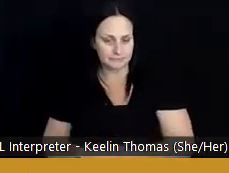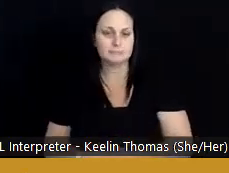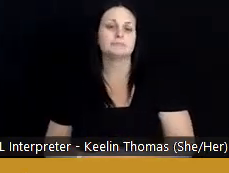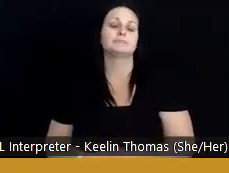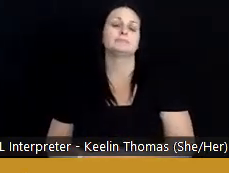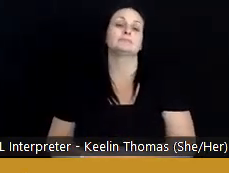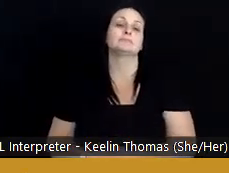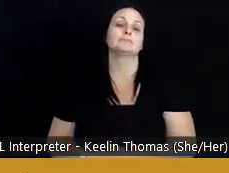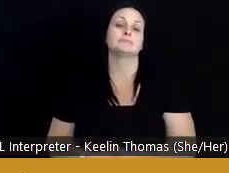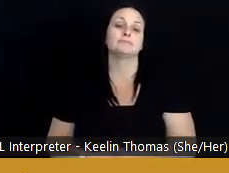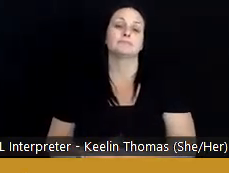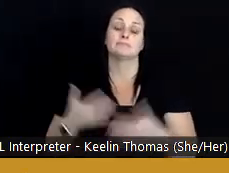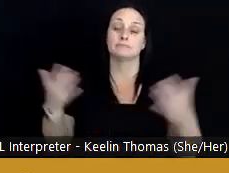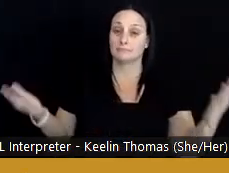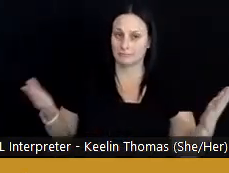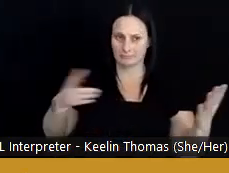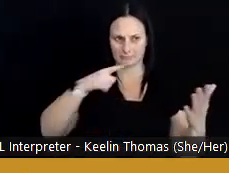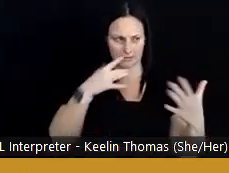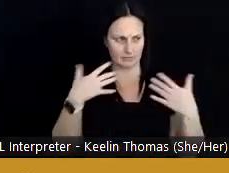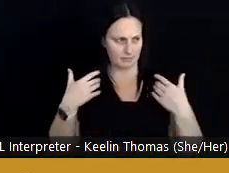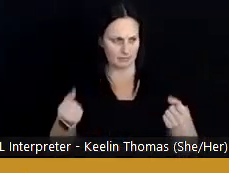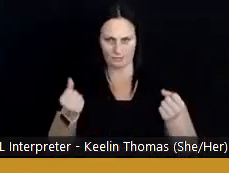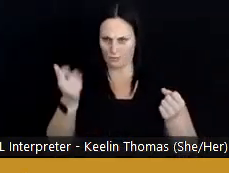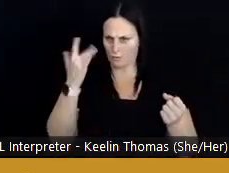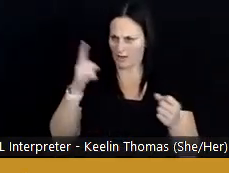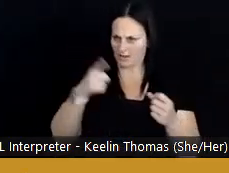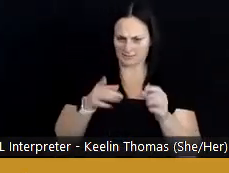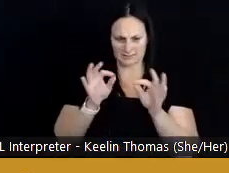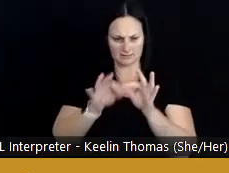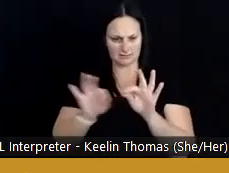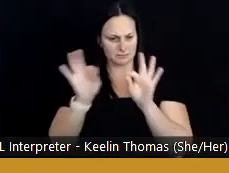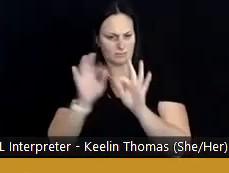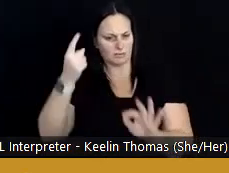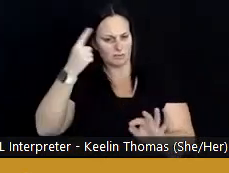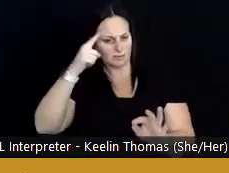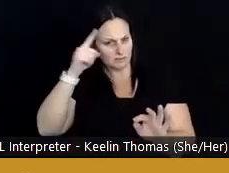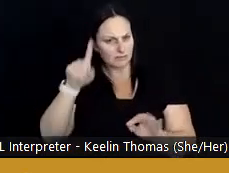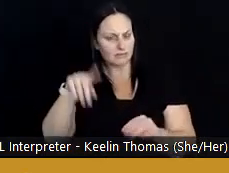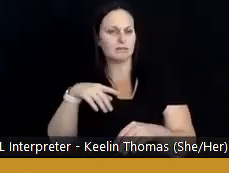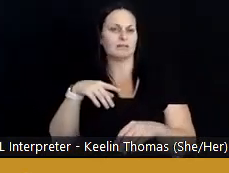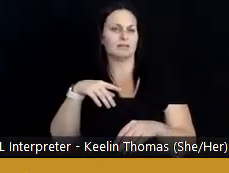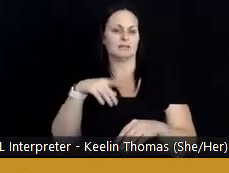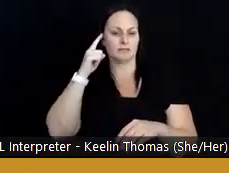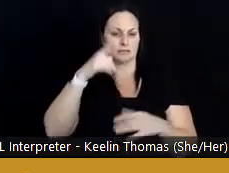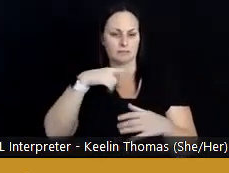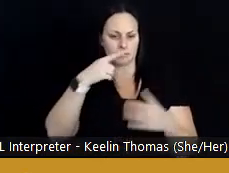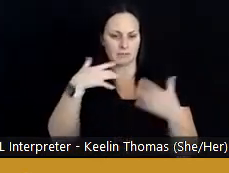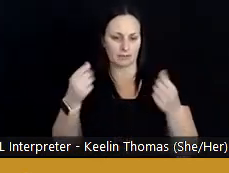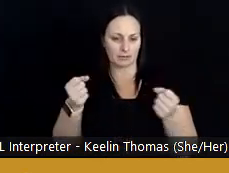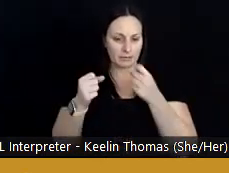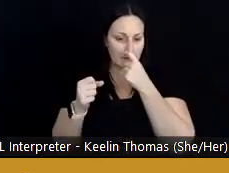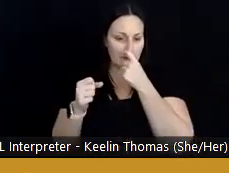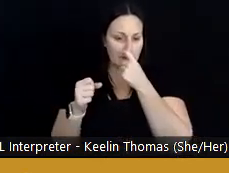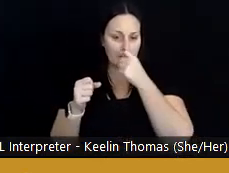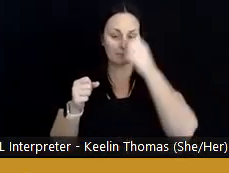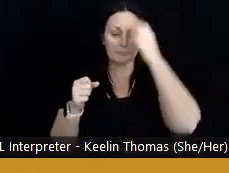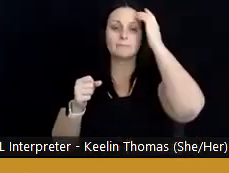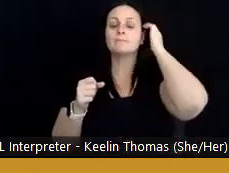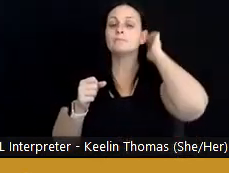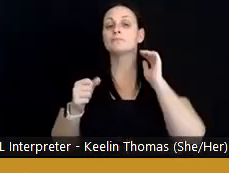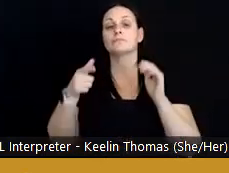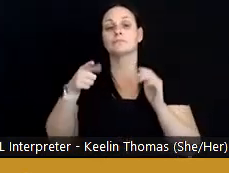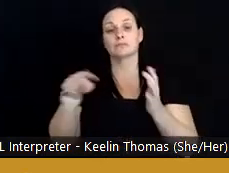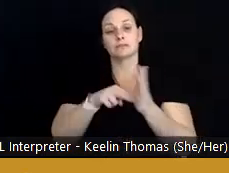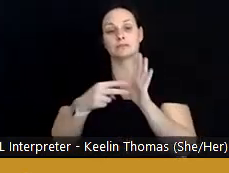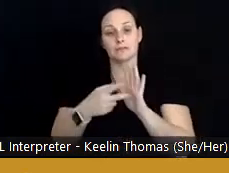Well, public health, why does all of this matter in a conversation about public health? Well, public health as defined by the